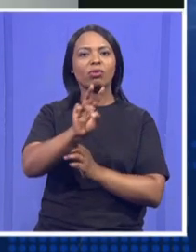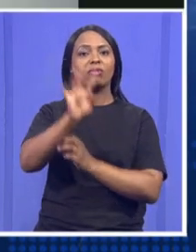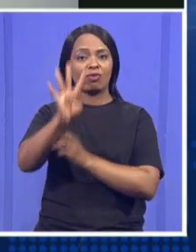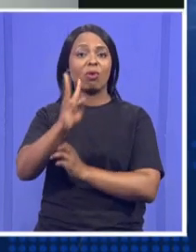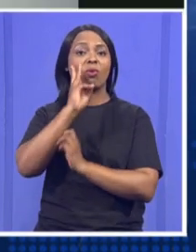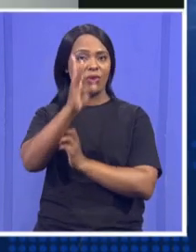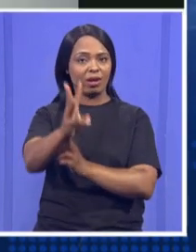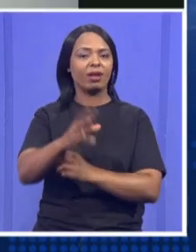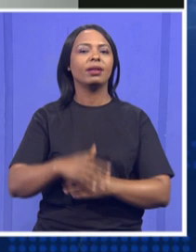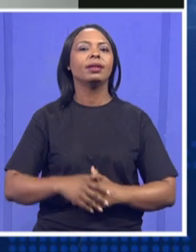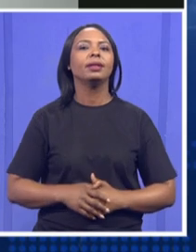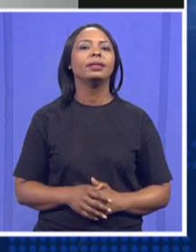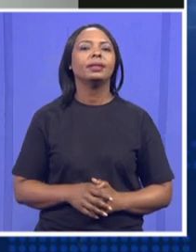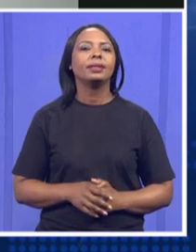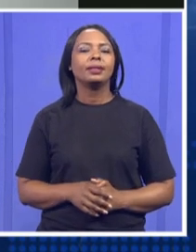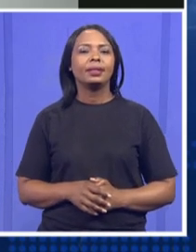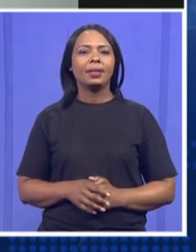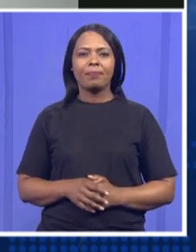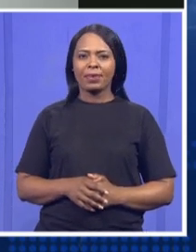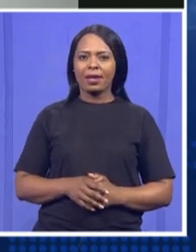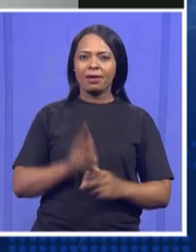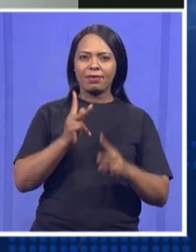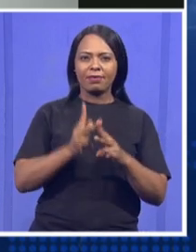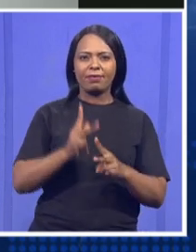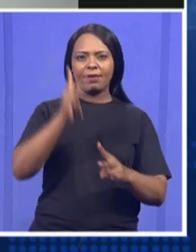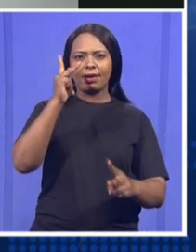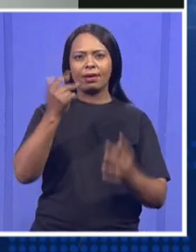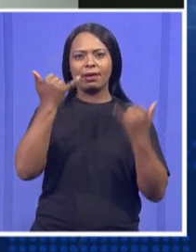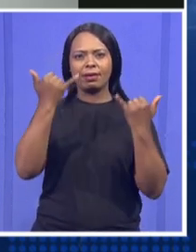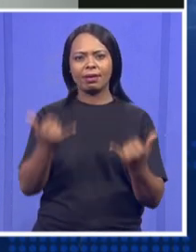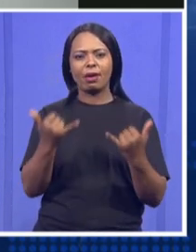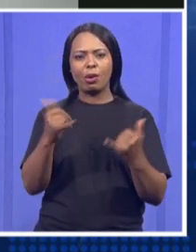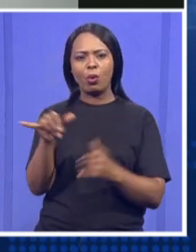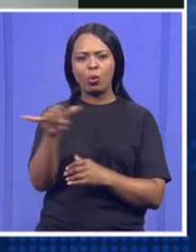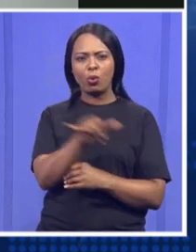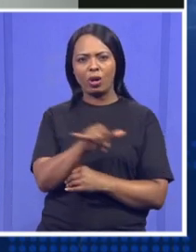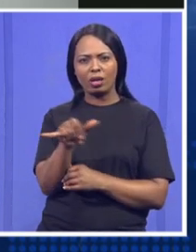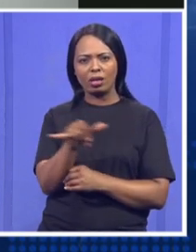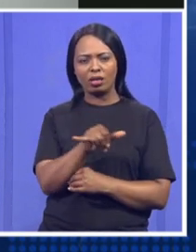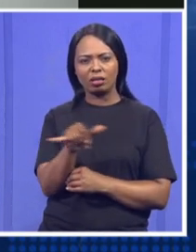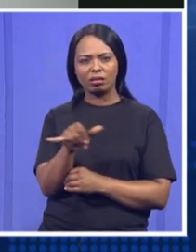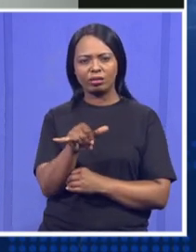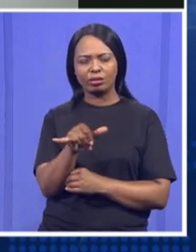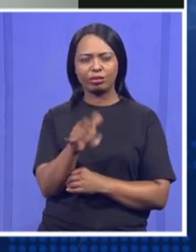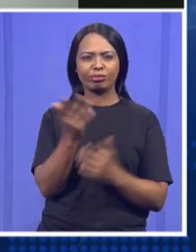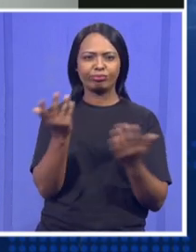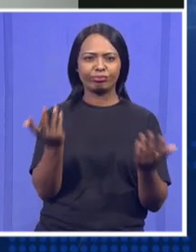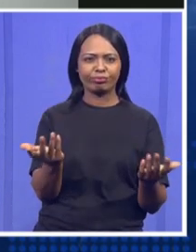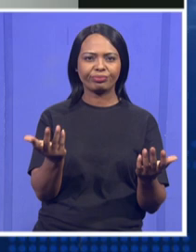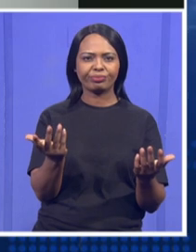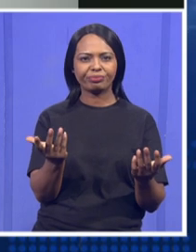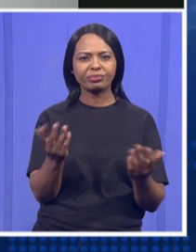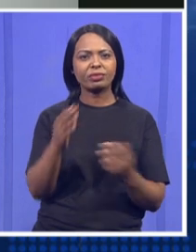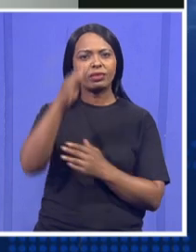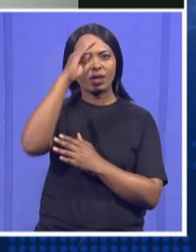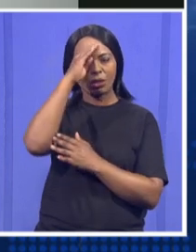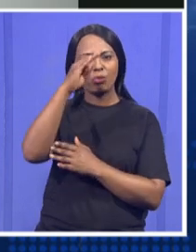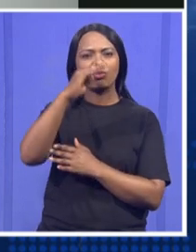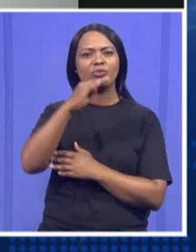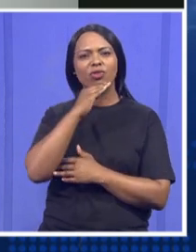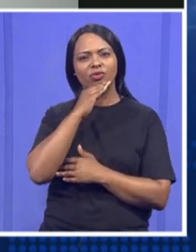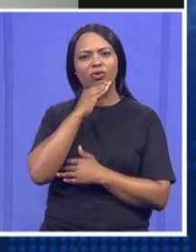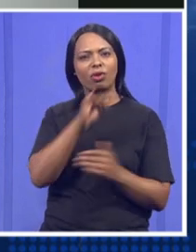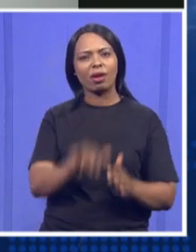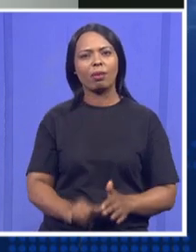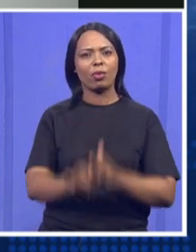So just finally, which for you are the most important portfolios as he comes